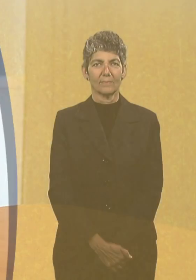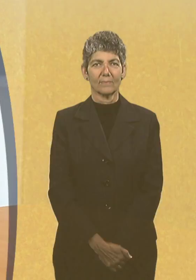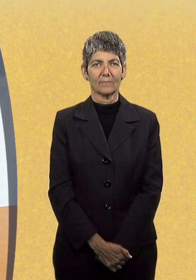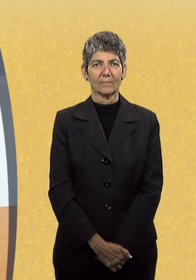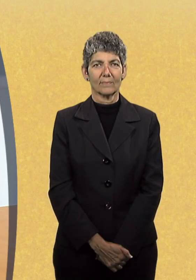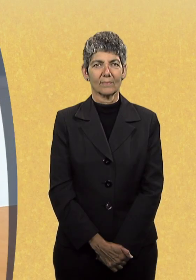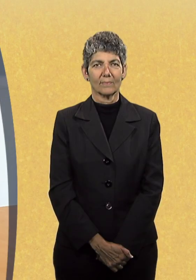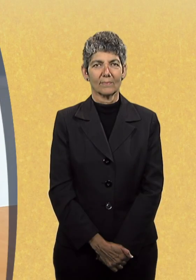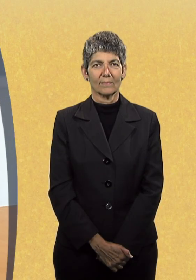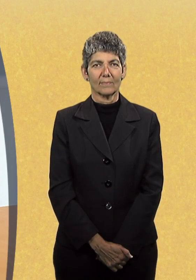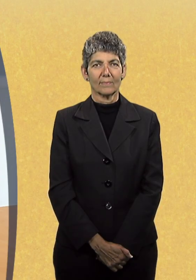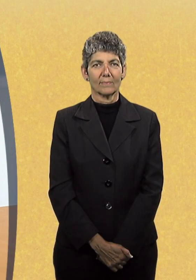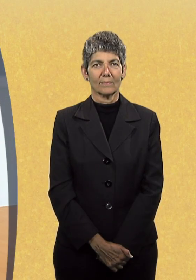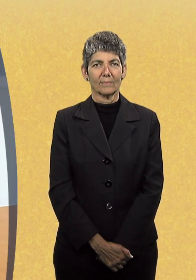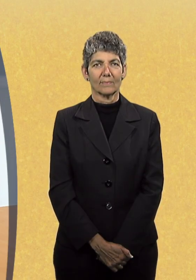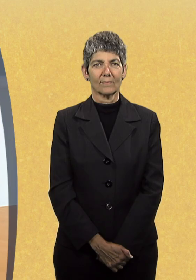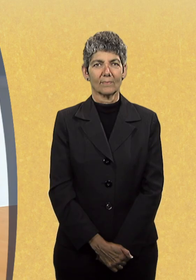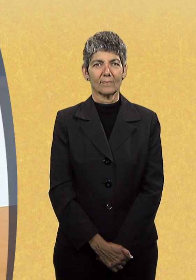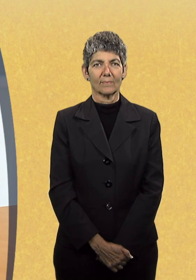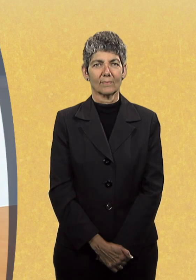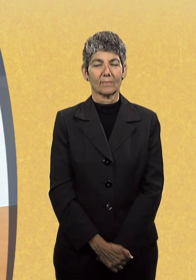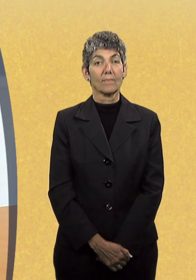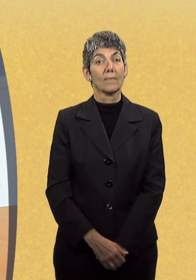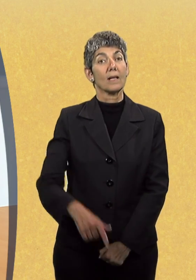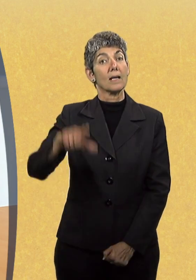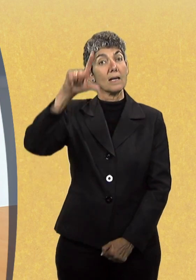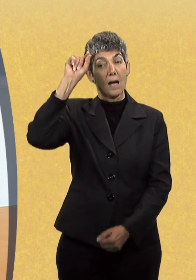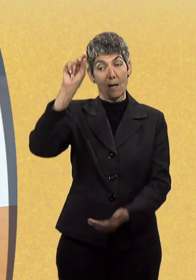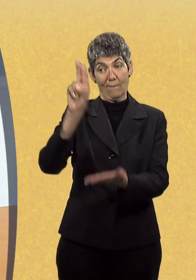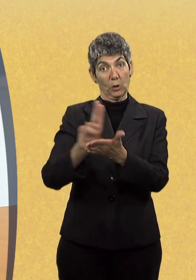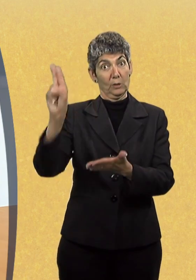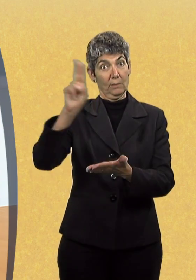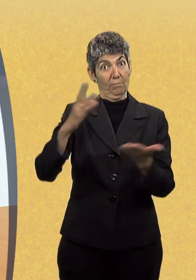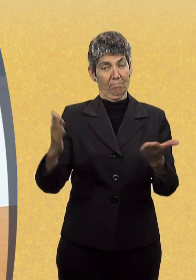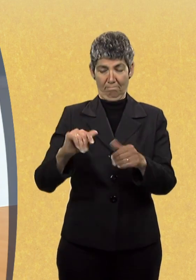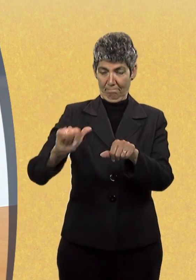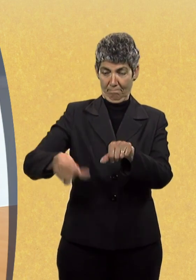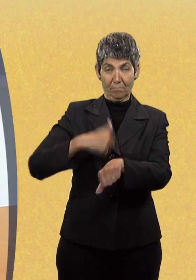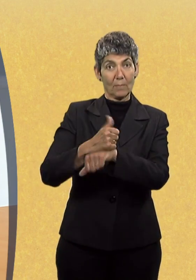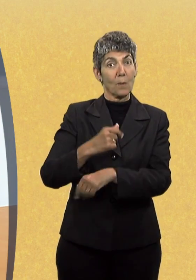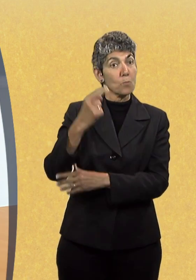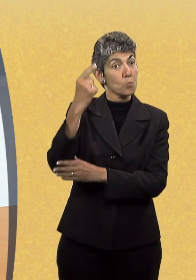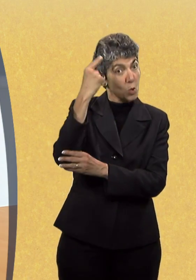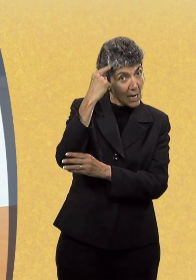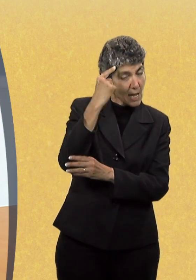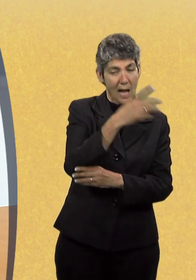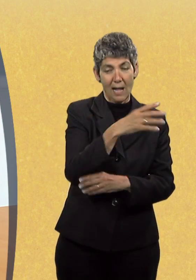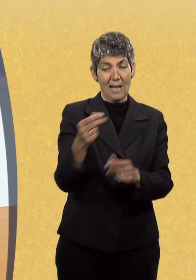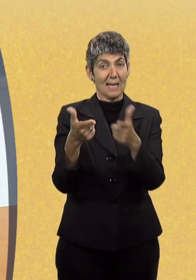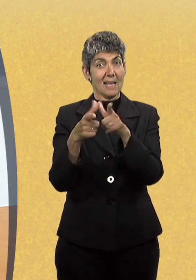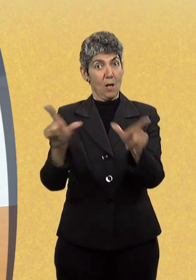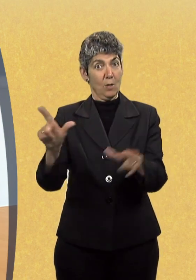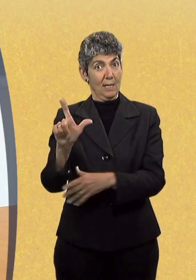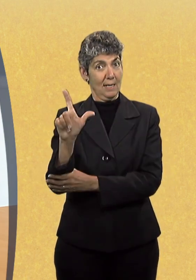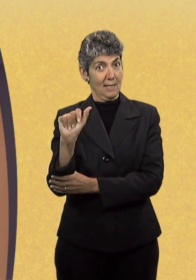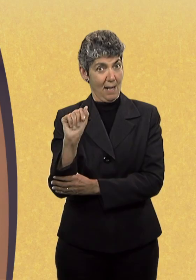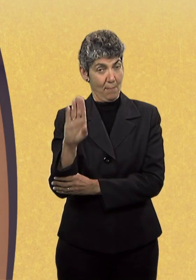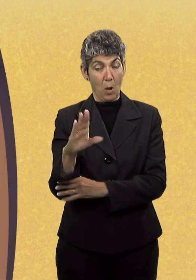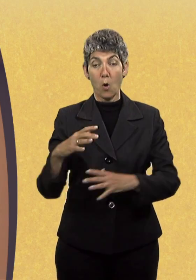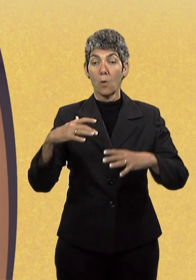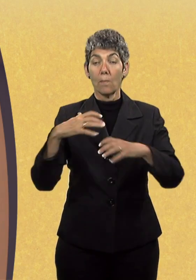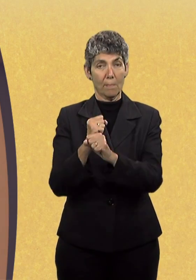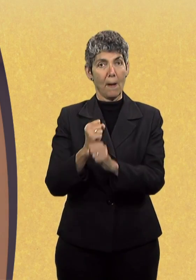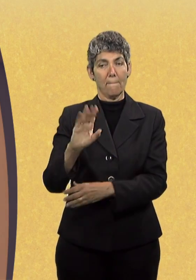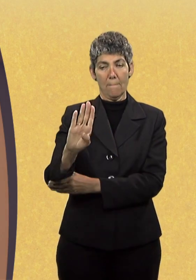The BL2 Laboratory, which is short for the Brain and Language Laboratory, is a very exciting initiative at